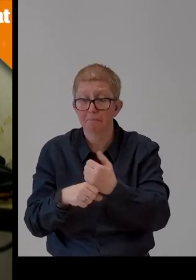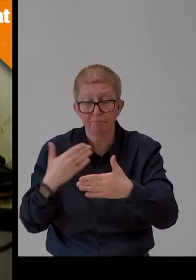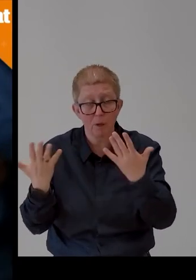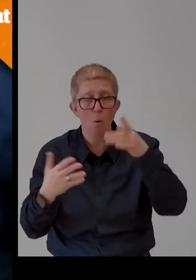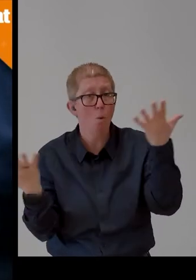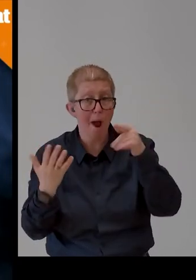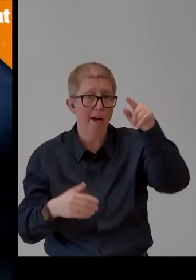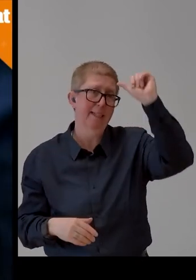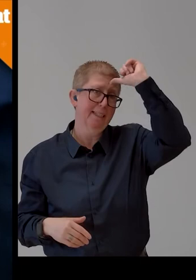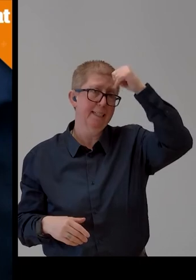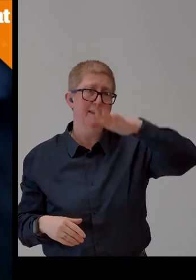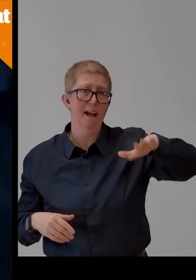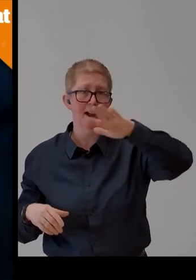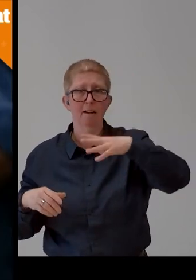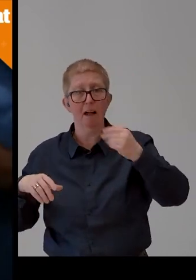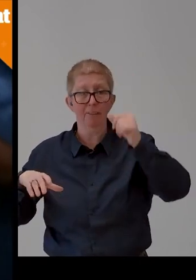sensitivities.